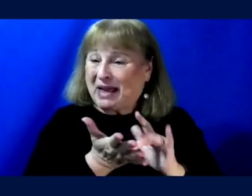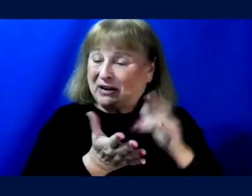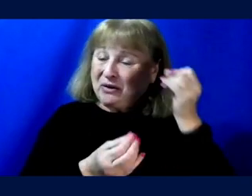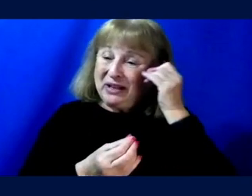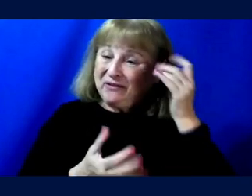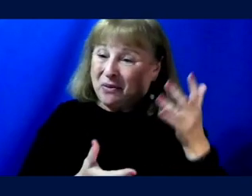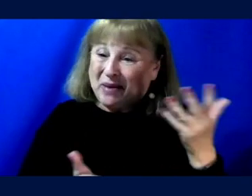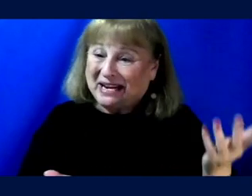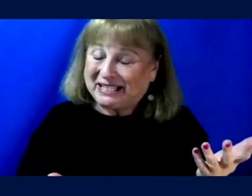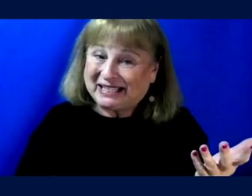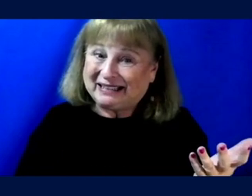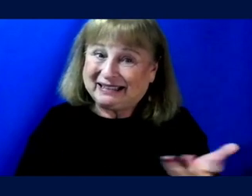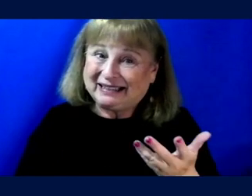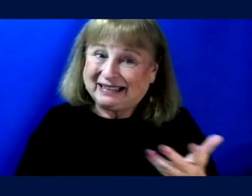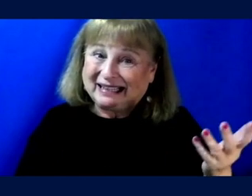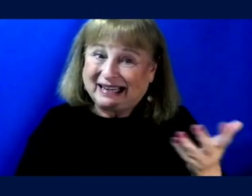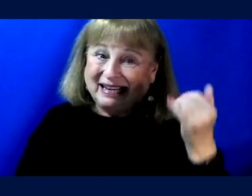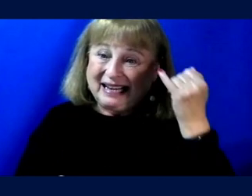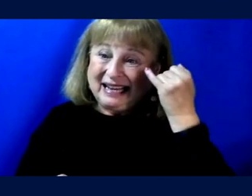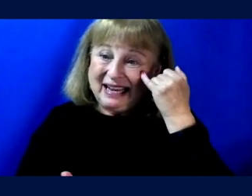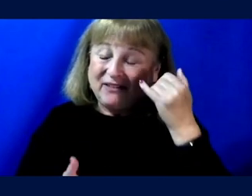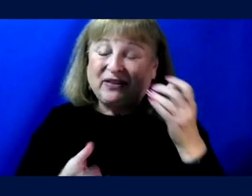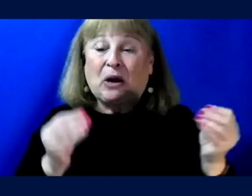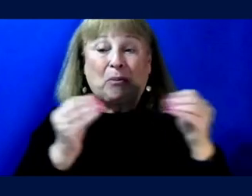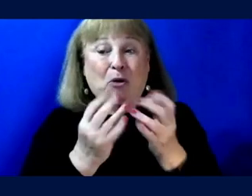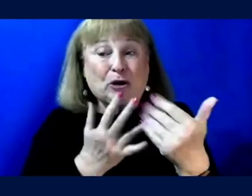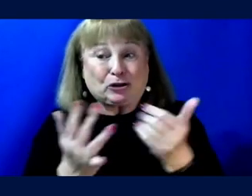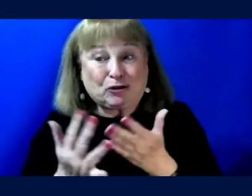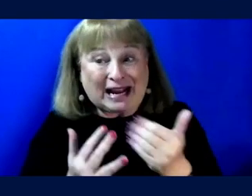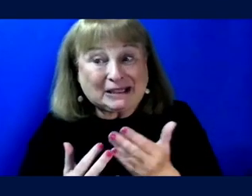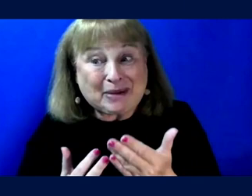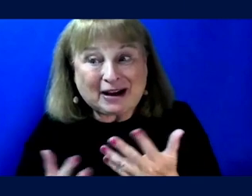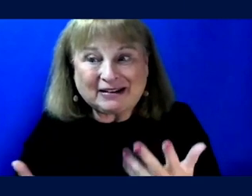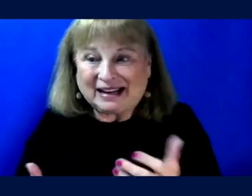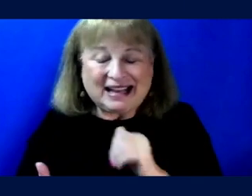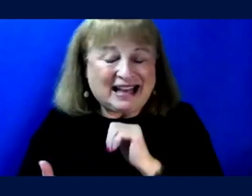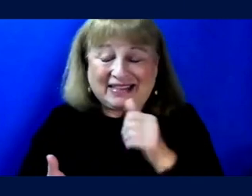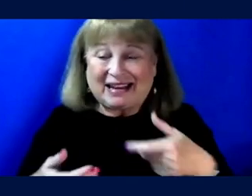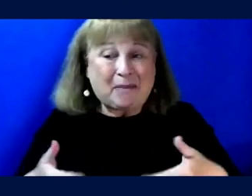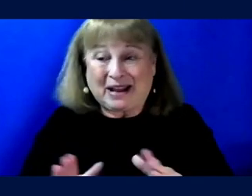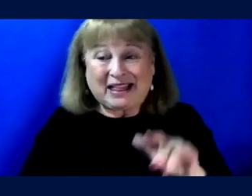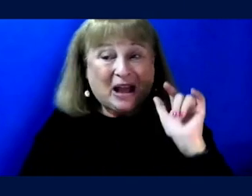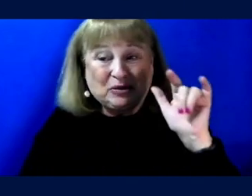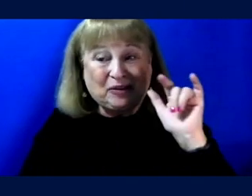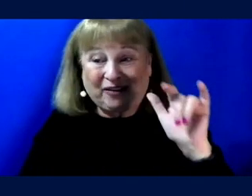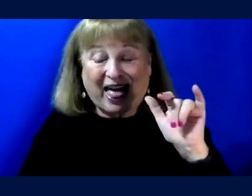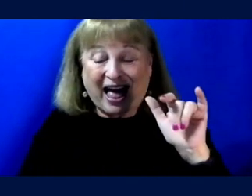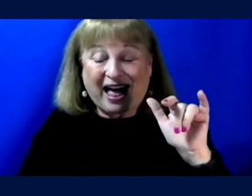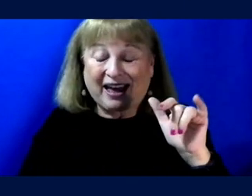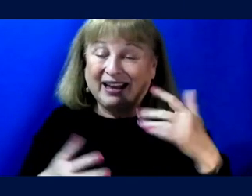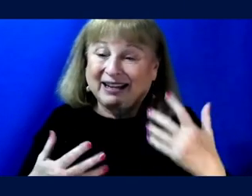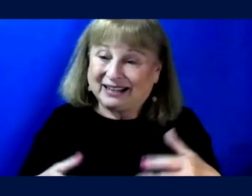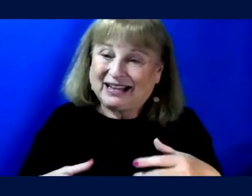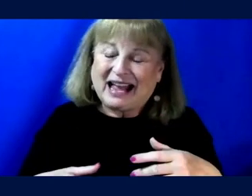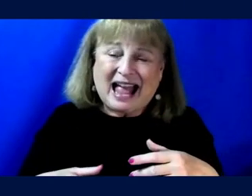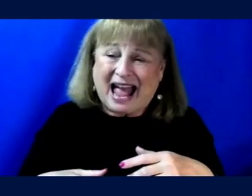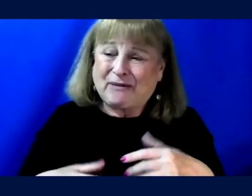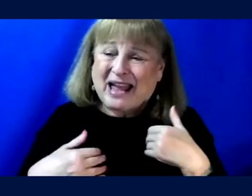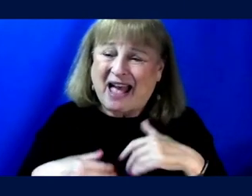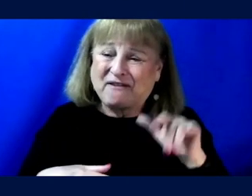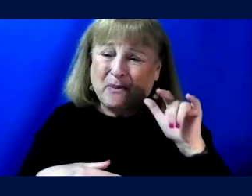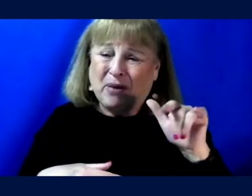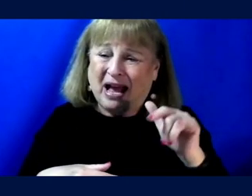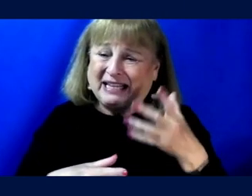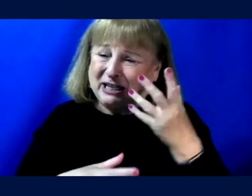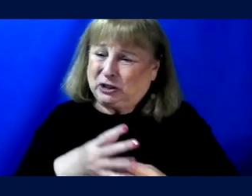because if, if they're more transparent than they currently are, they will not be allowed to fly on top of the huge pilot shortages that we're facing.